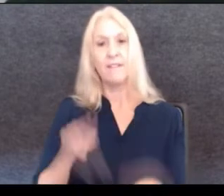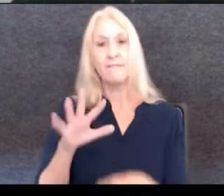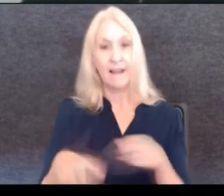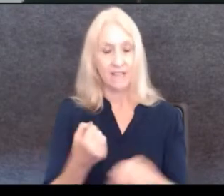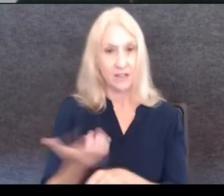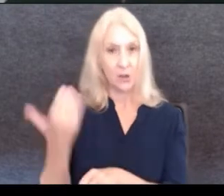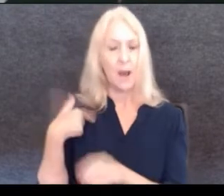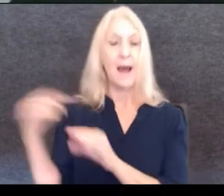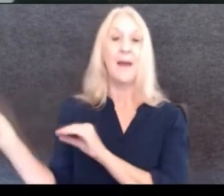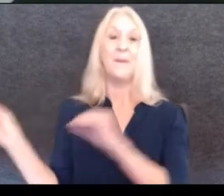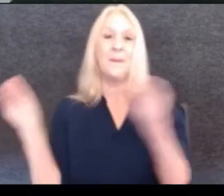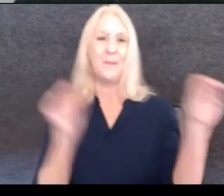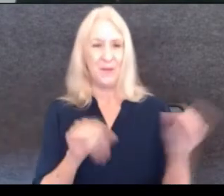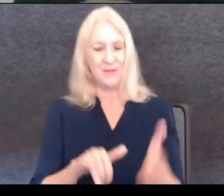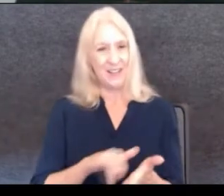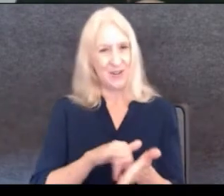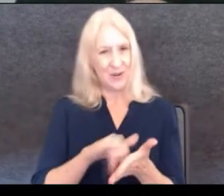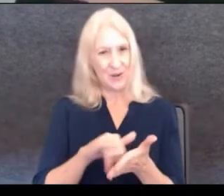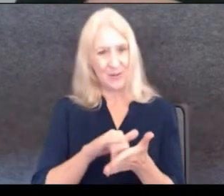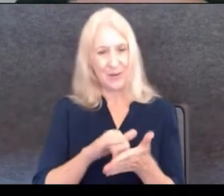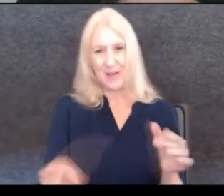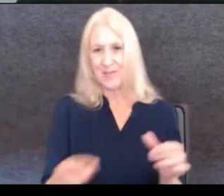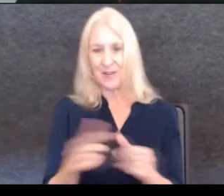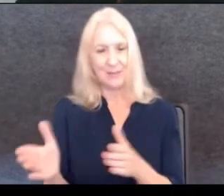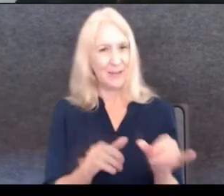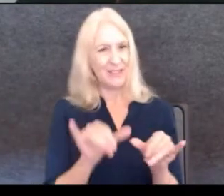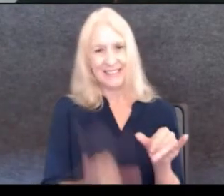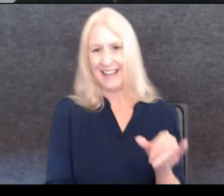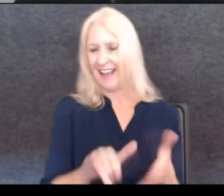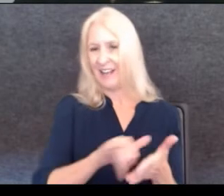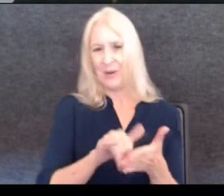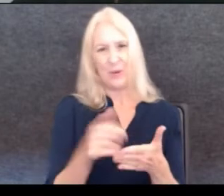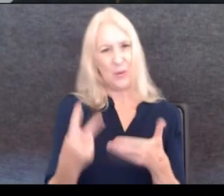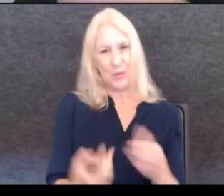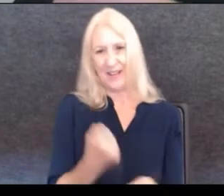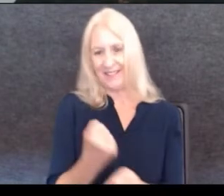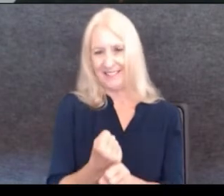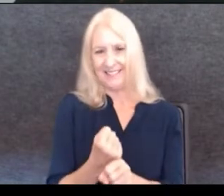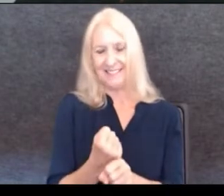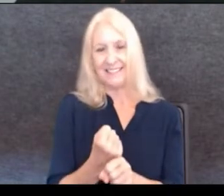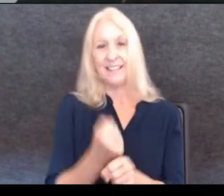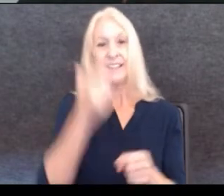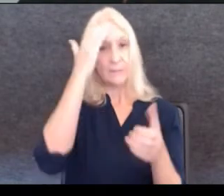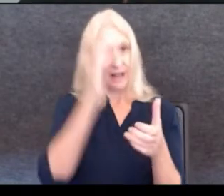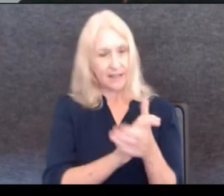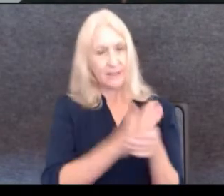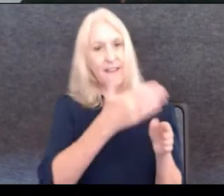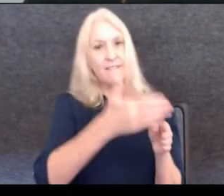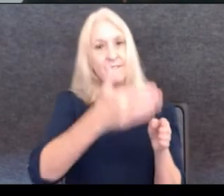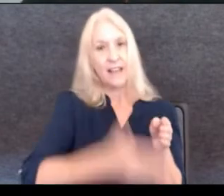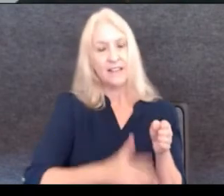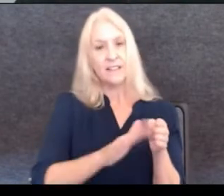to New York. And the initial plan was to stay here for just two years. So my husband could finish his